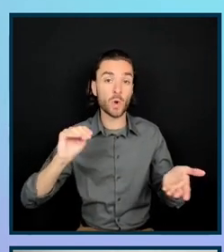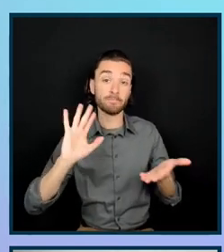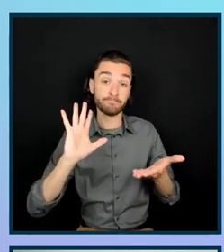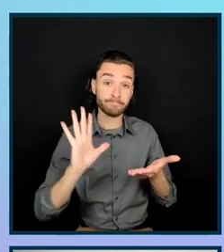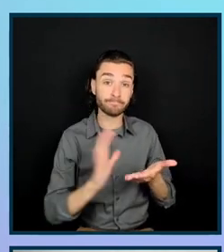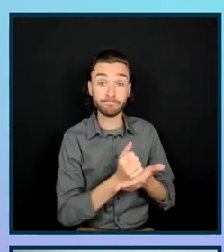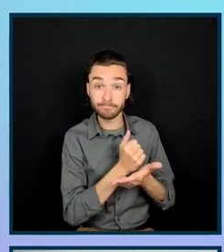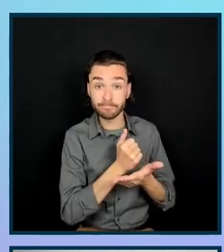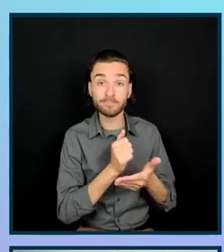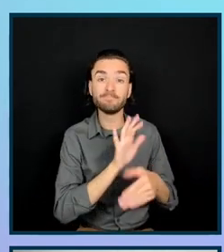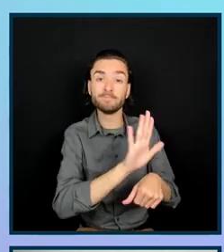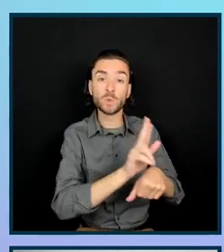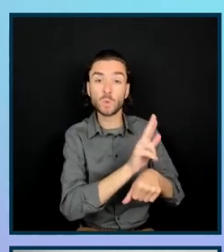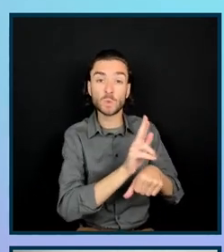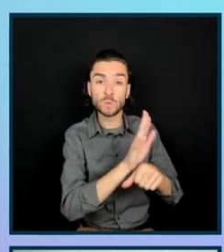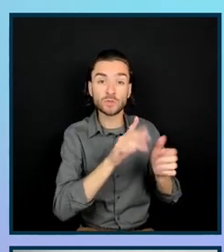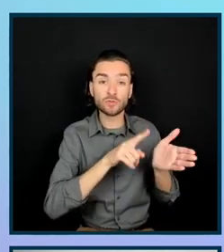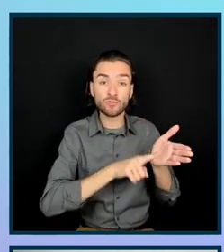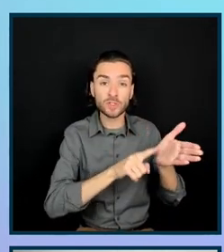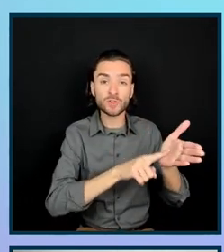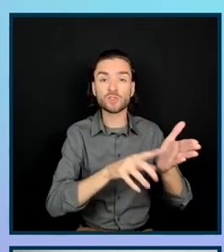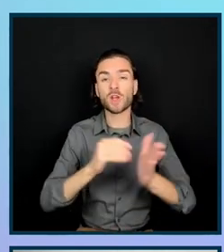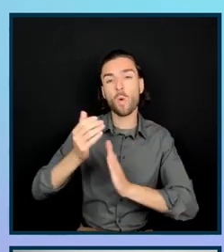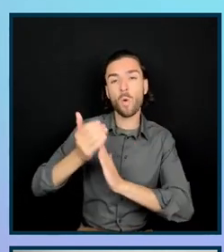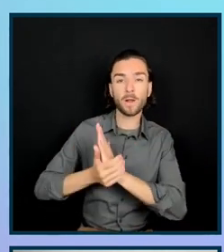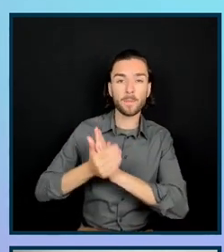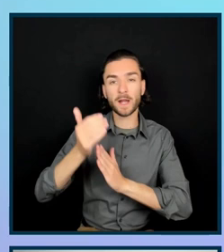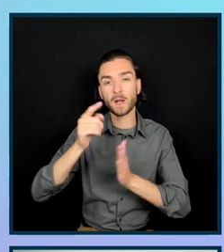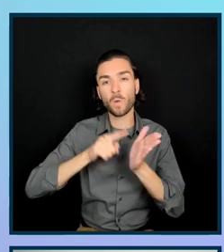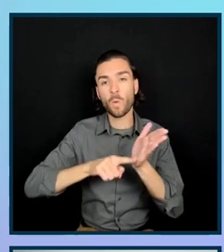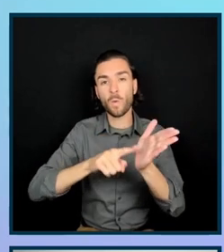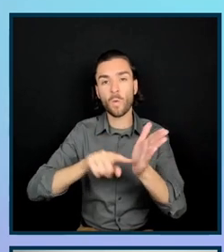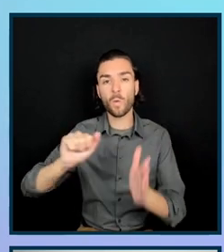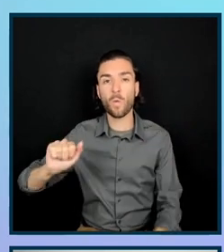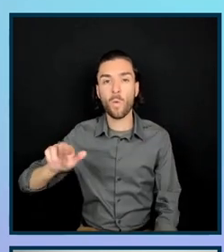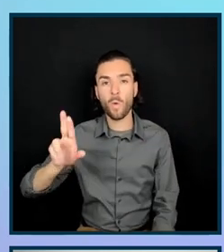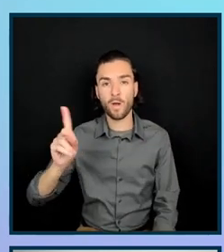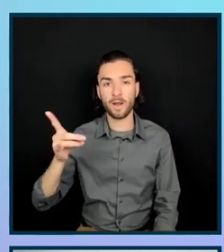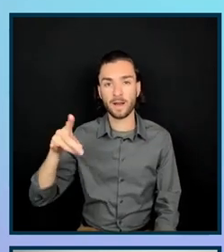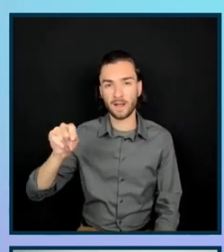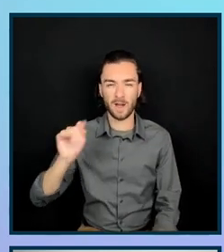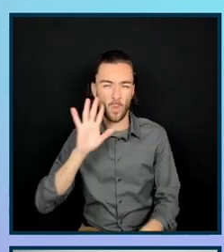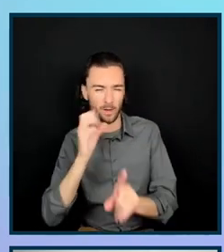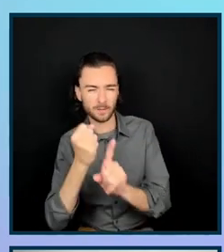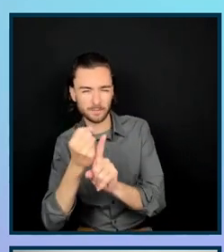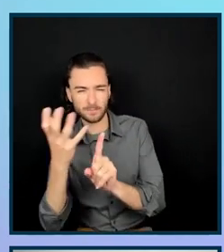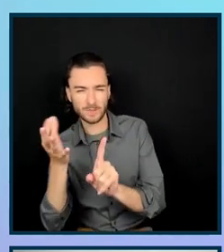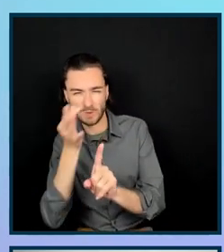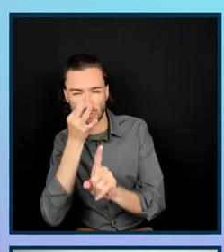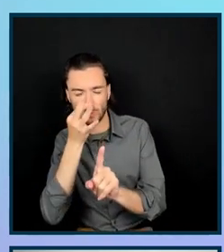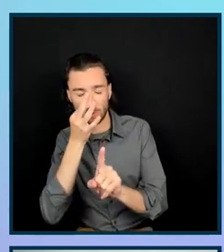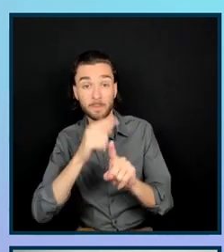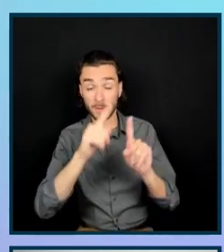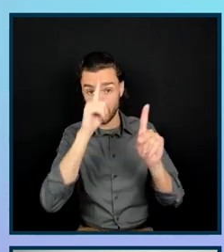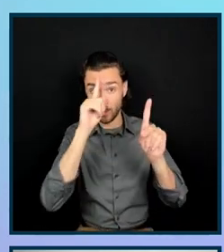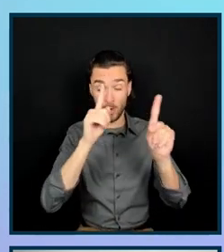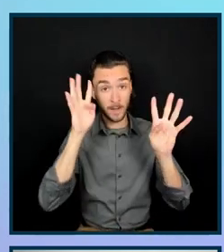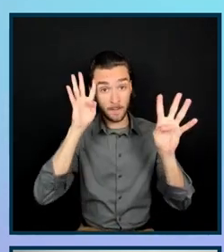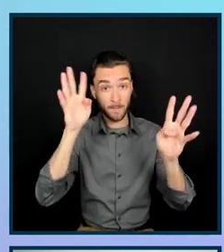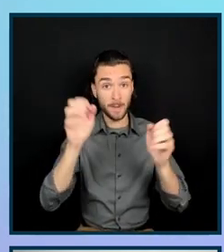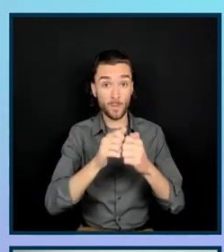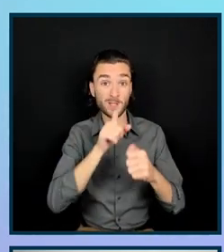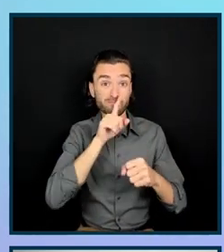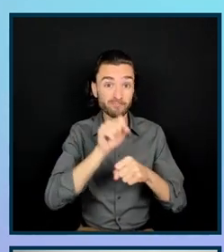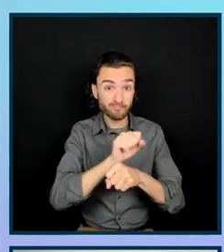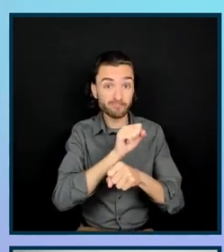some automated audits, which we'll talk about in just a second, to create actionable recommendations around both usability and